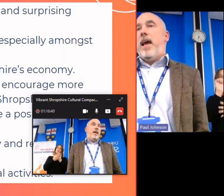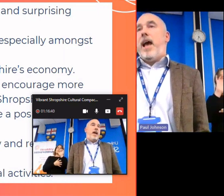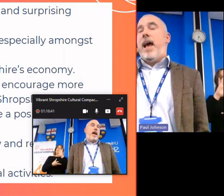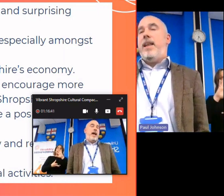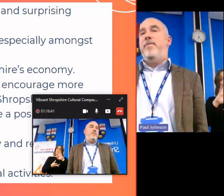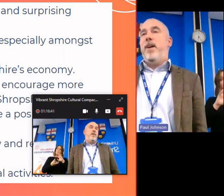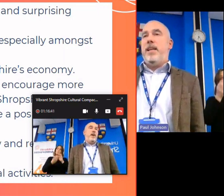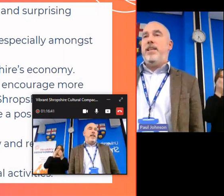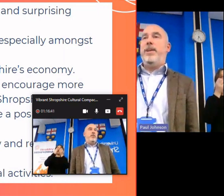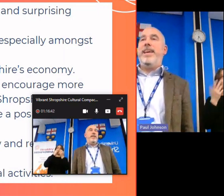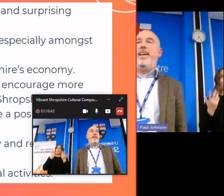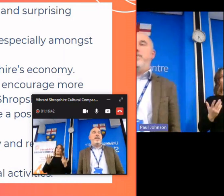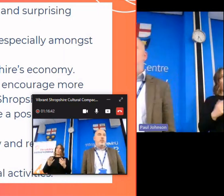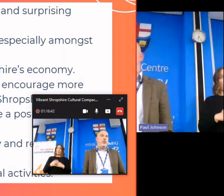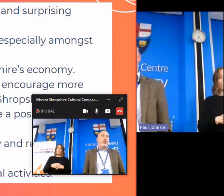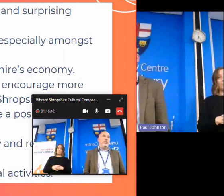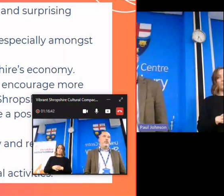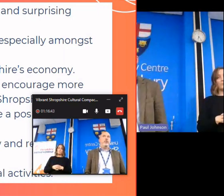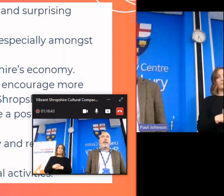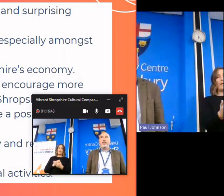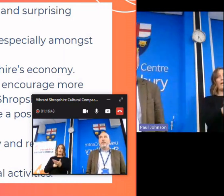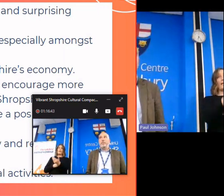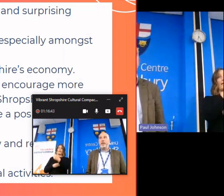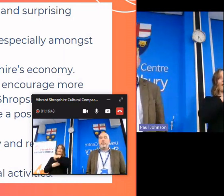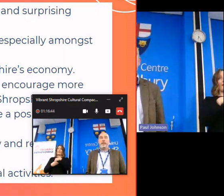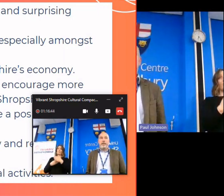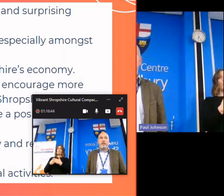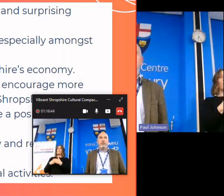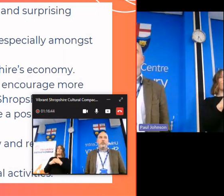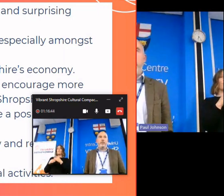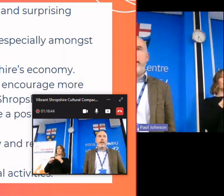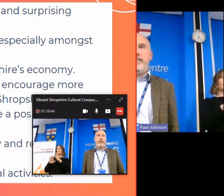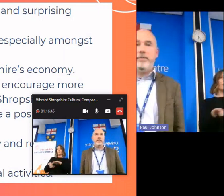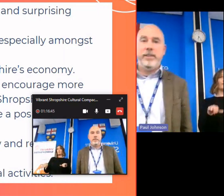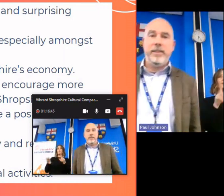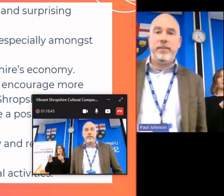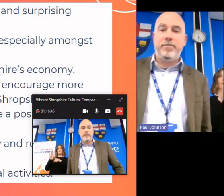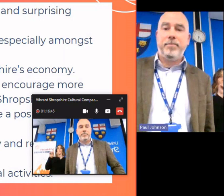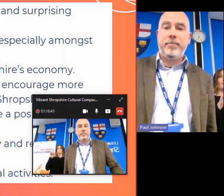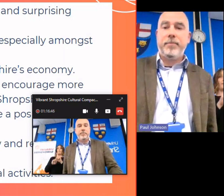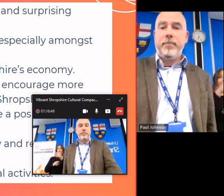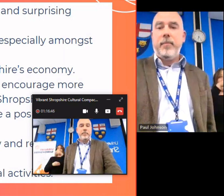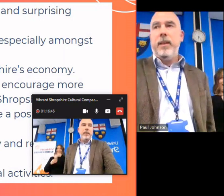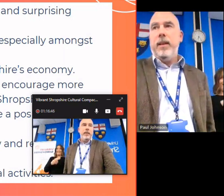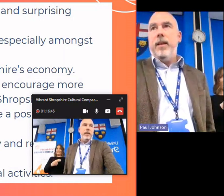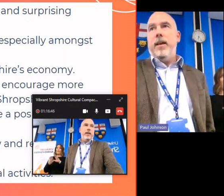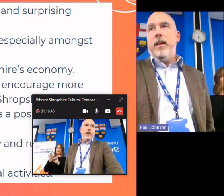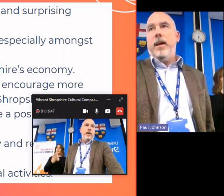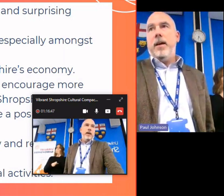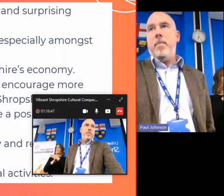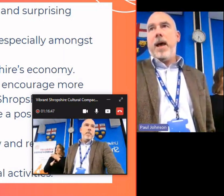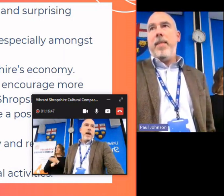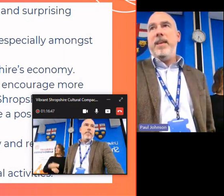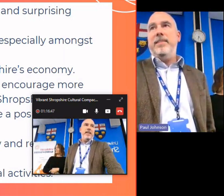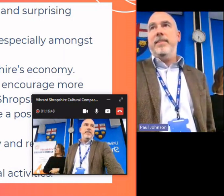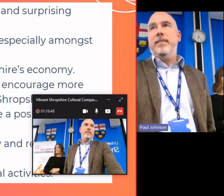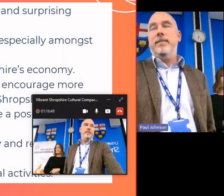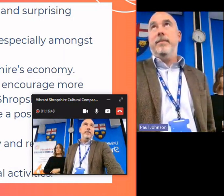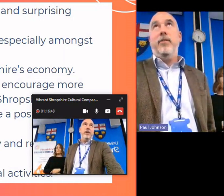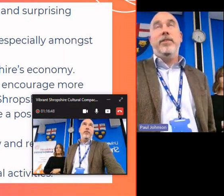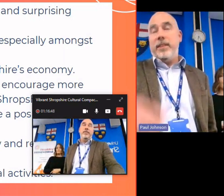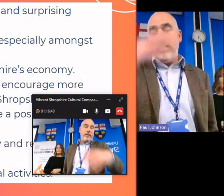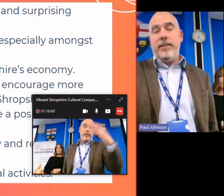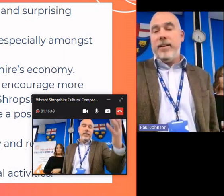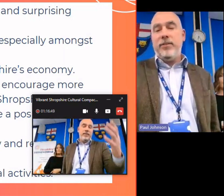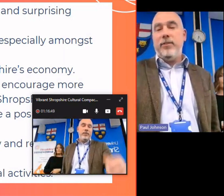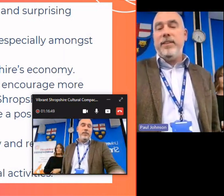and finally to engage more children and young people in cultural activities um and these